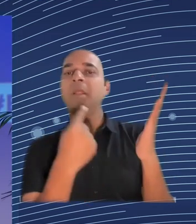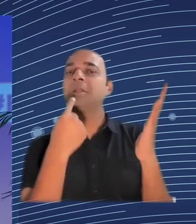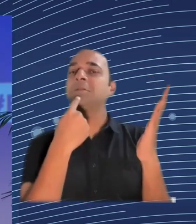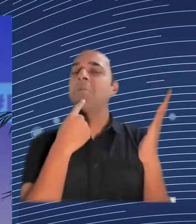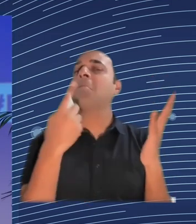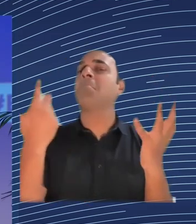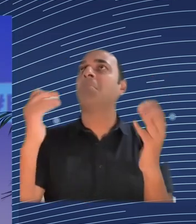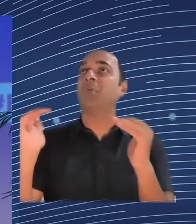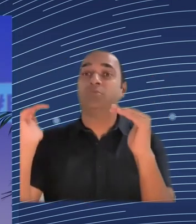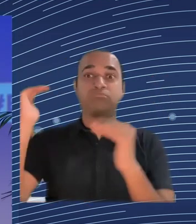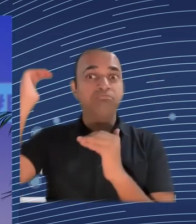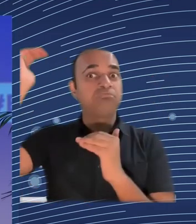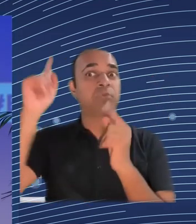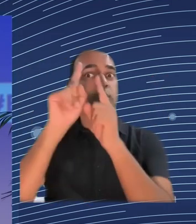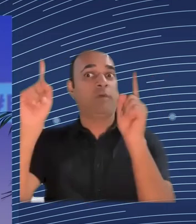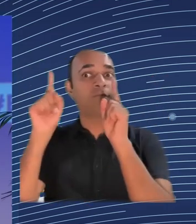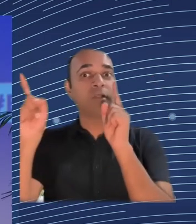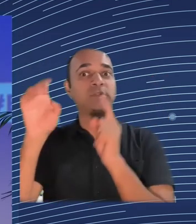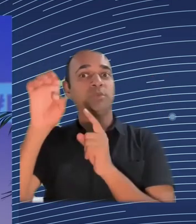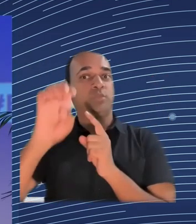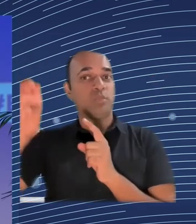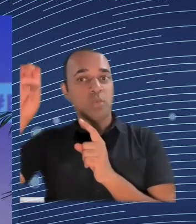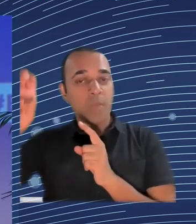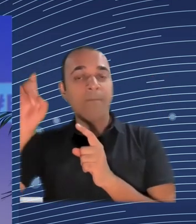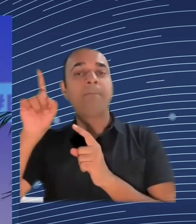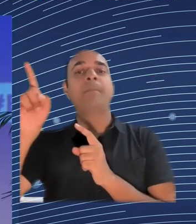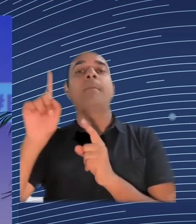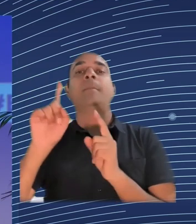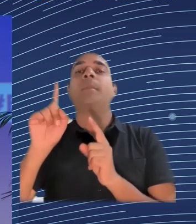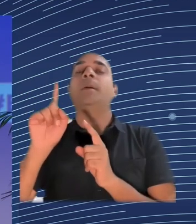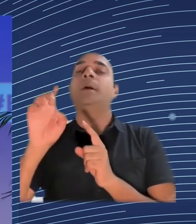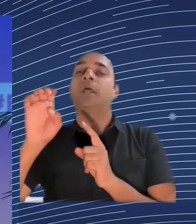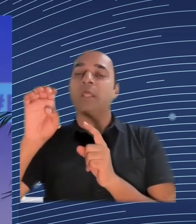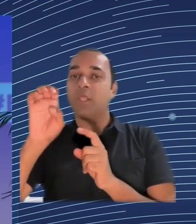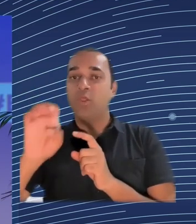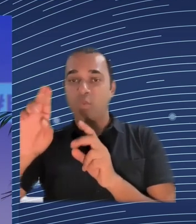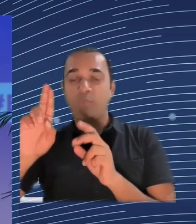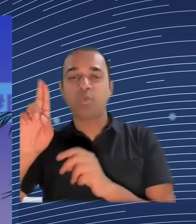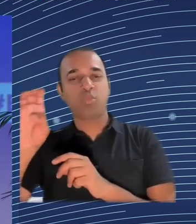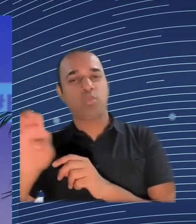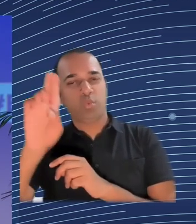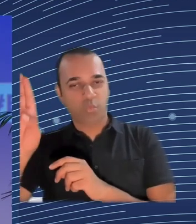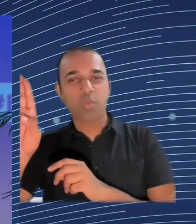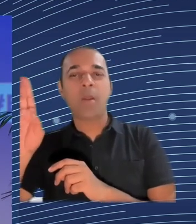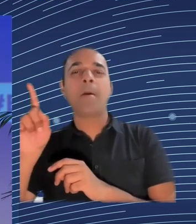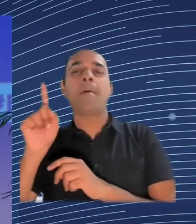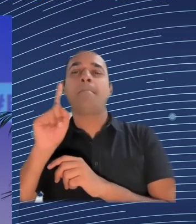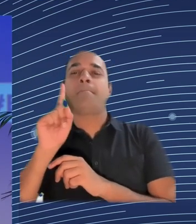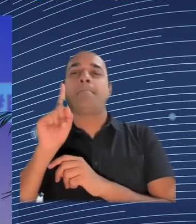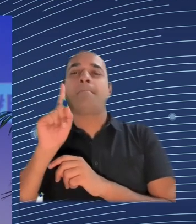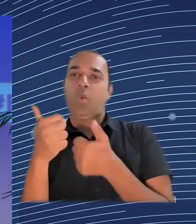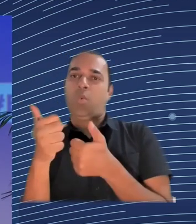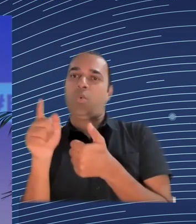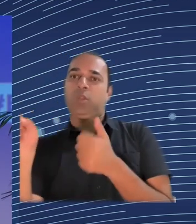is simplified, is much more leaner and more capable to act. And the policy has inbuilt